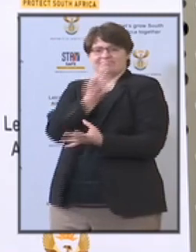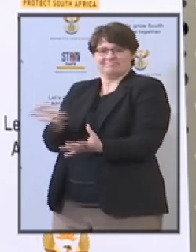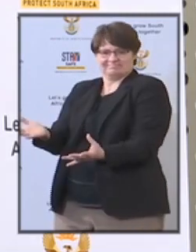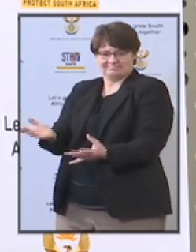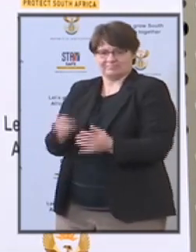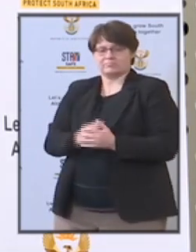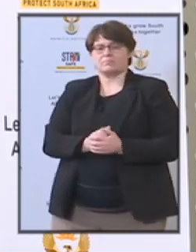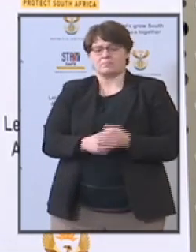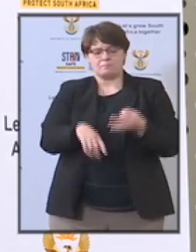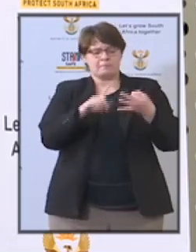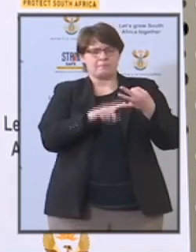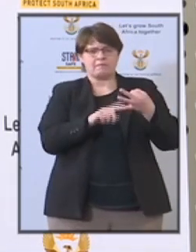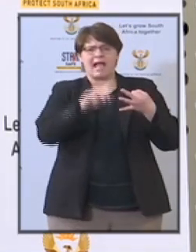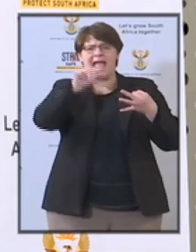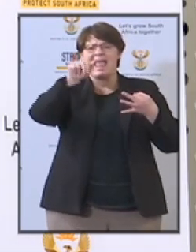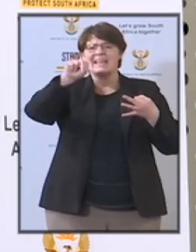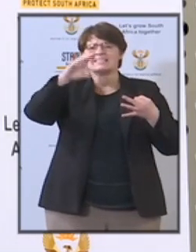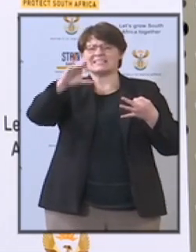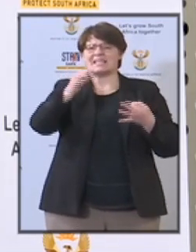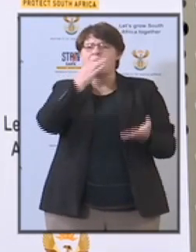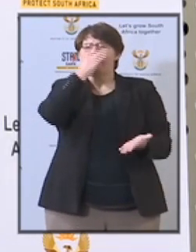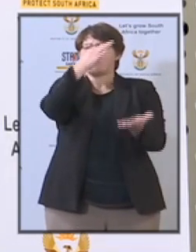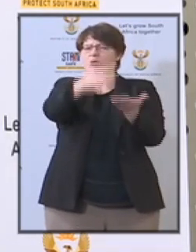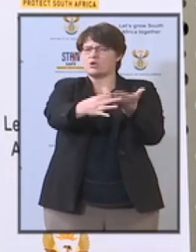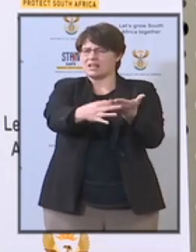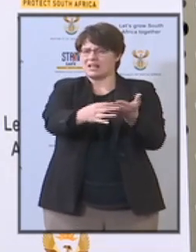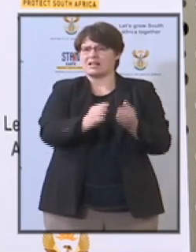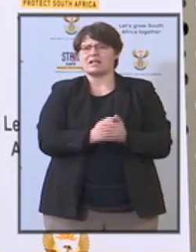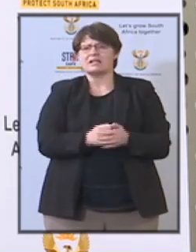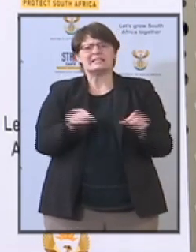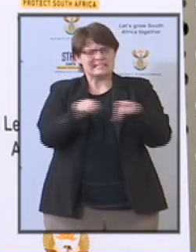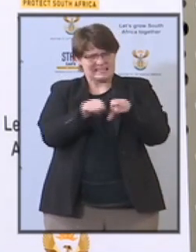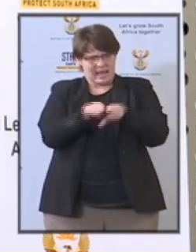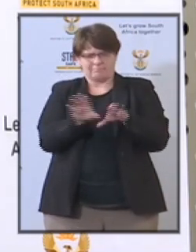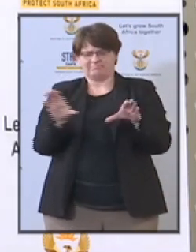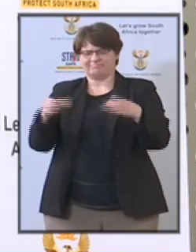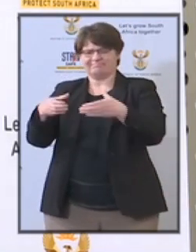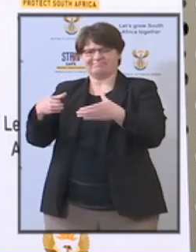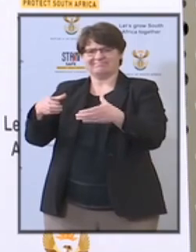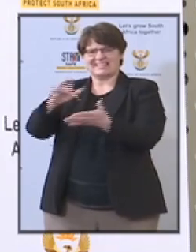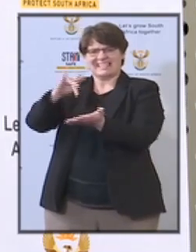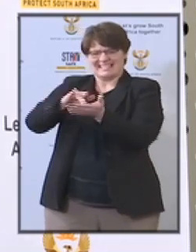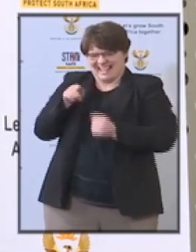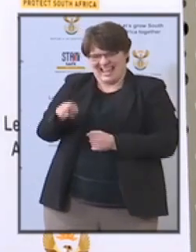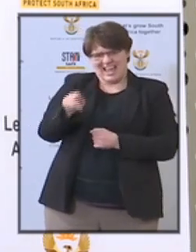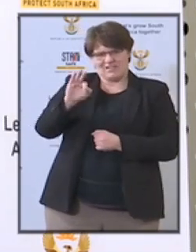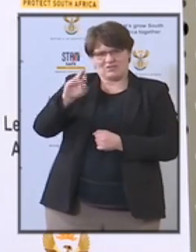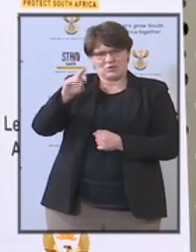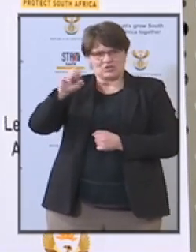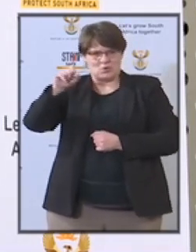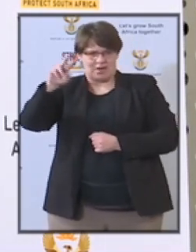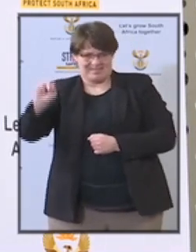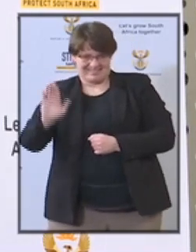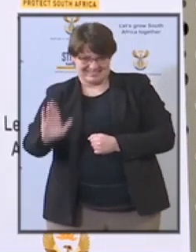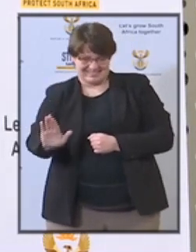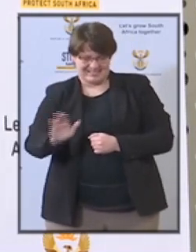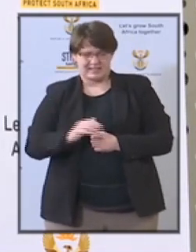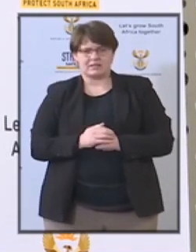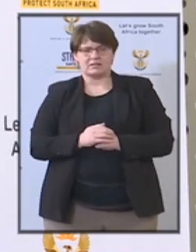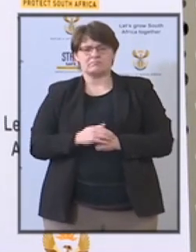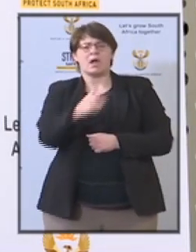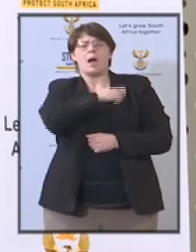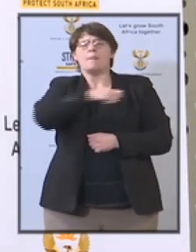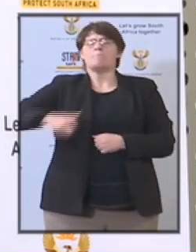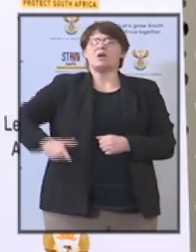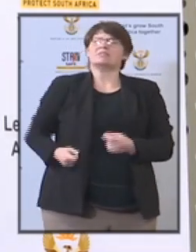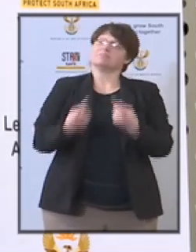into the anc proposal i think it's related to the fusion center the whether when the president has spoken